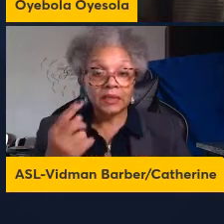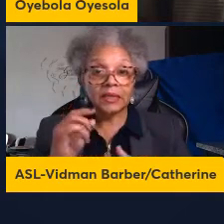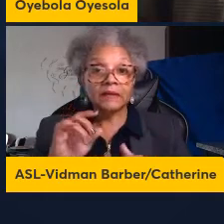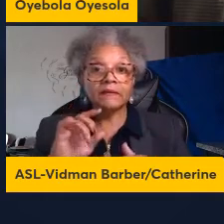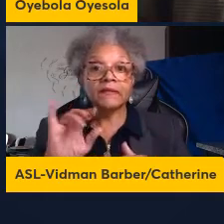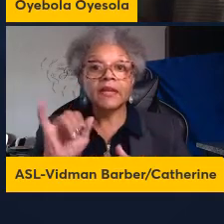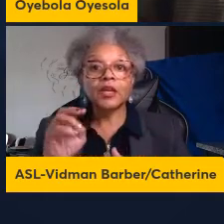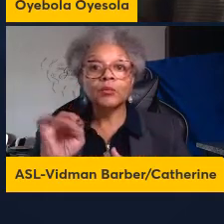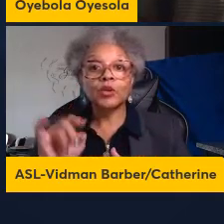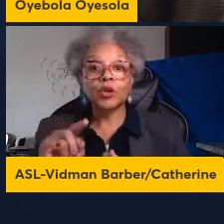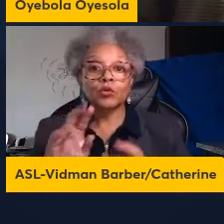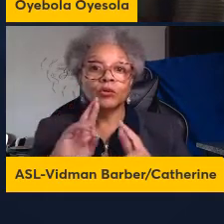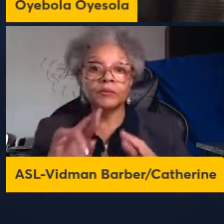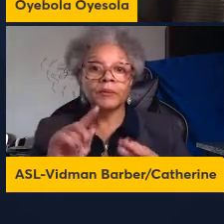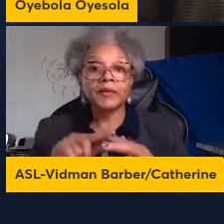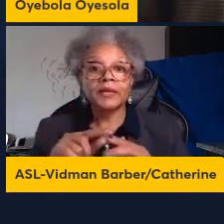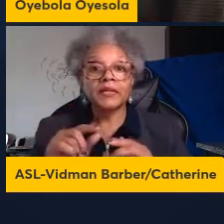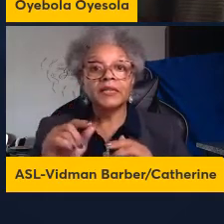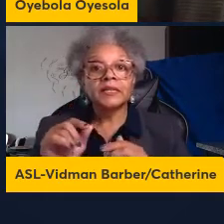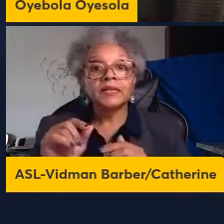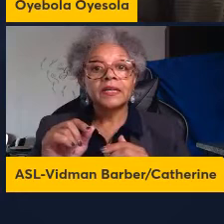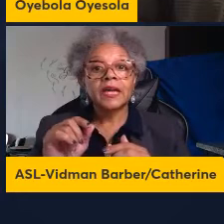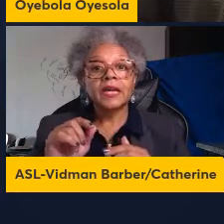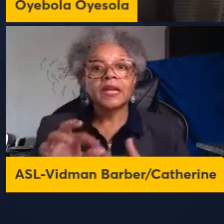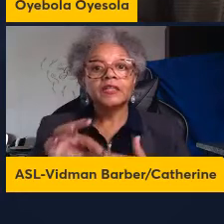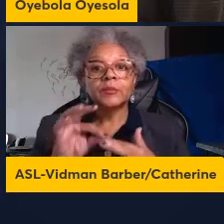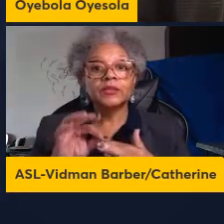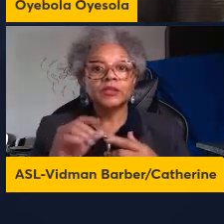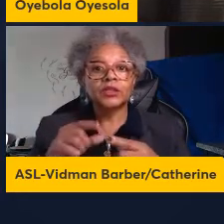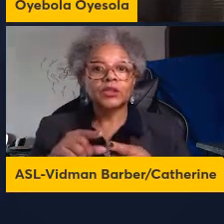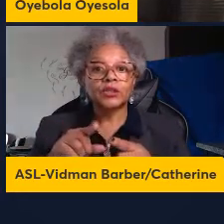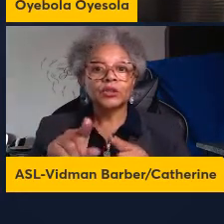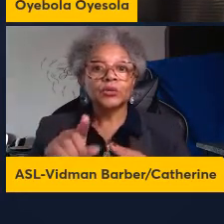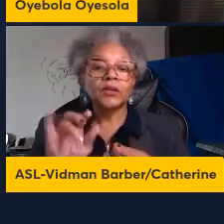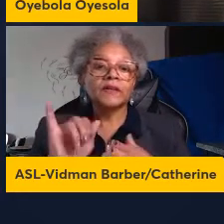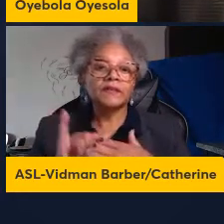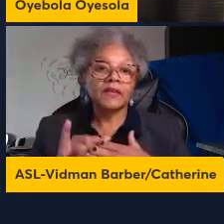associated with susceptibility especially during trichurus infection